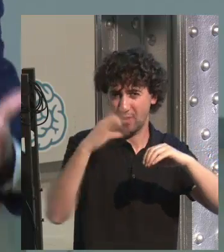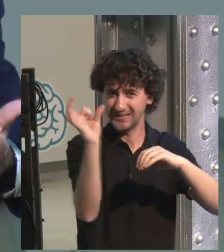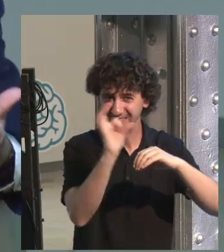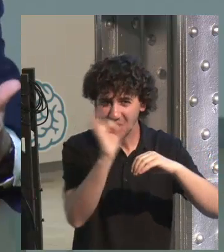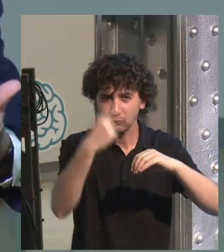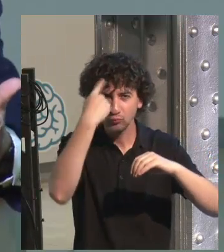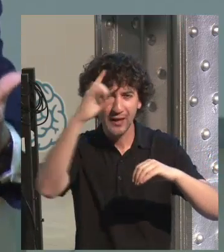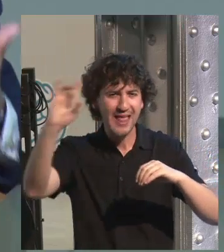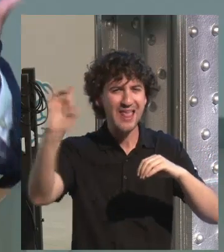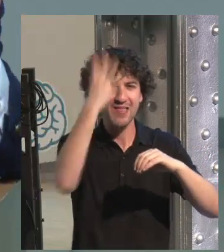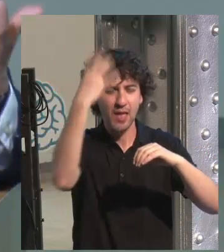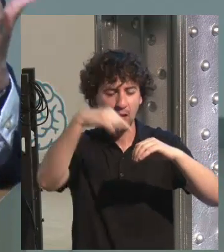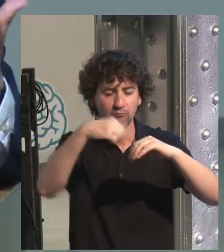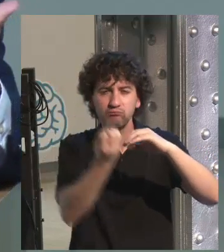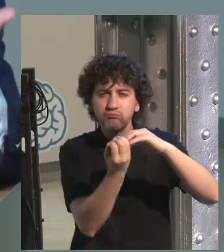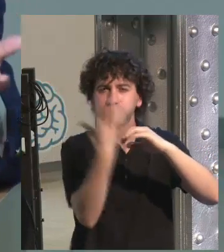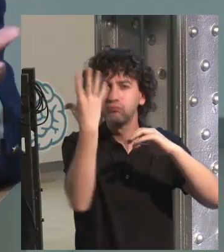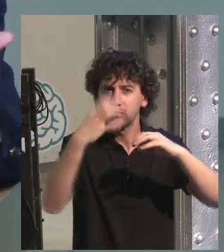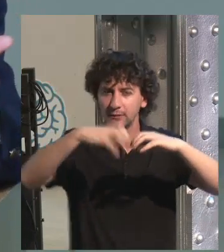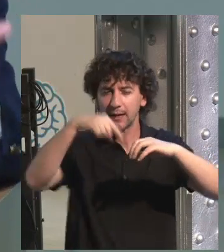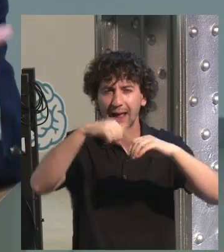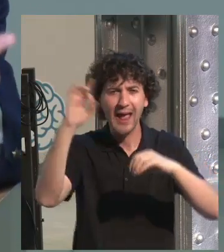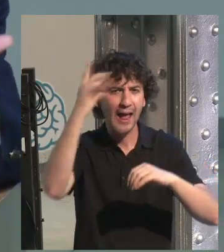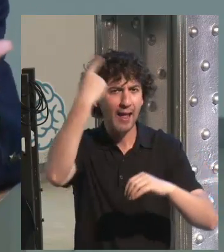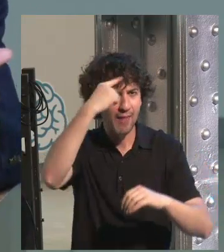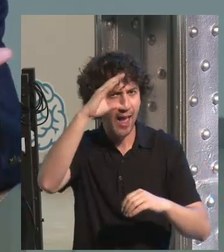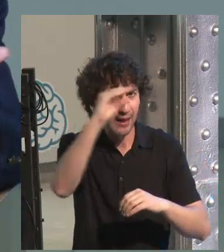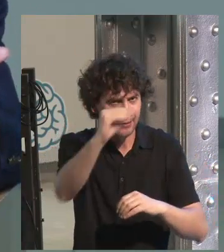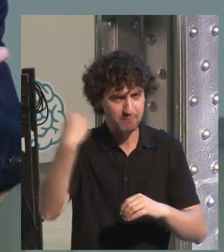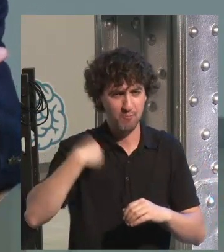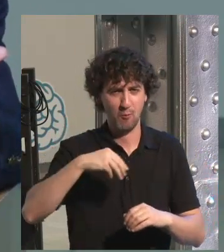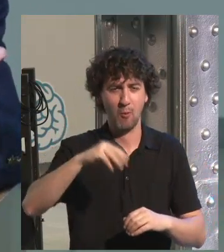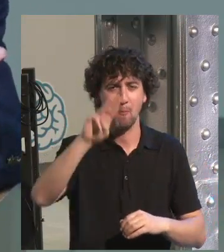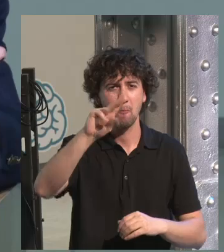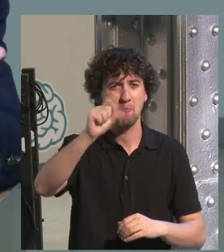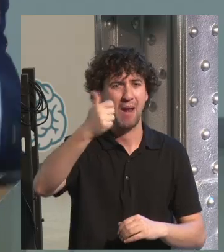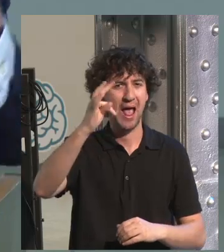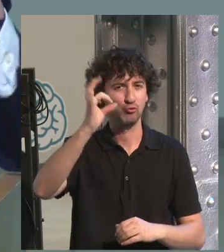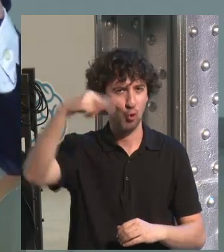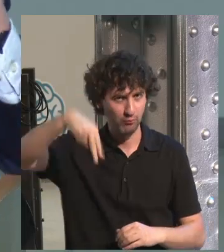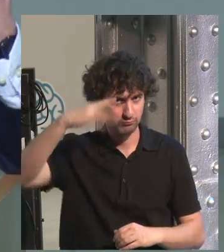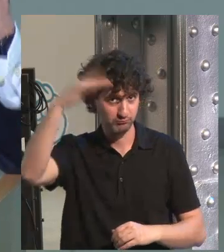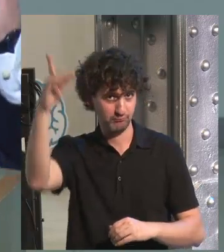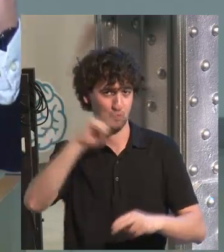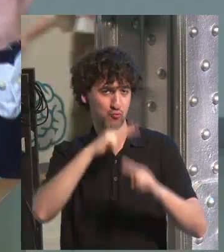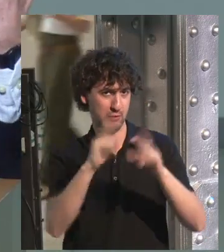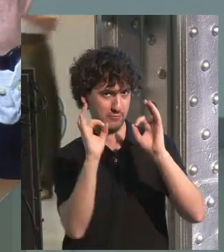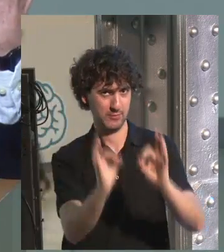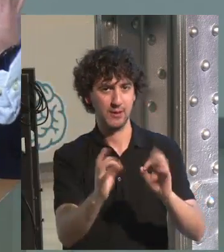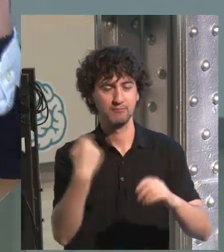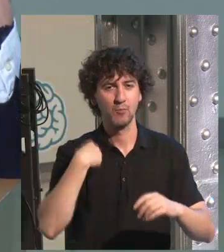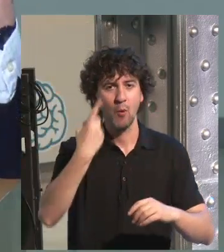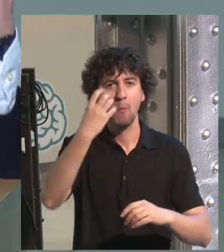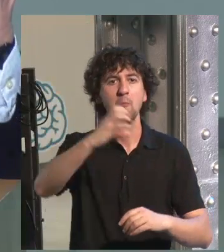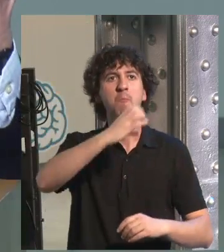ideas, the abstract thoughts that Platon called as